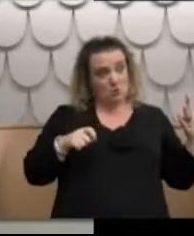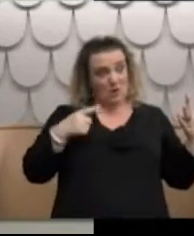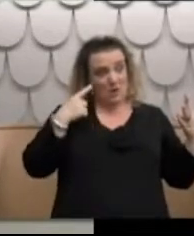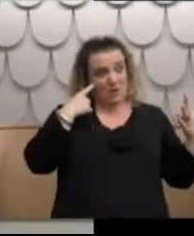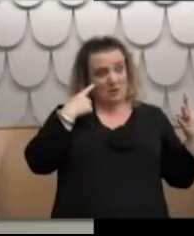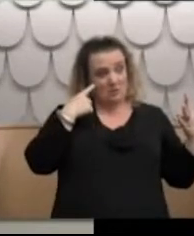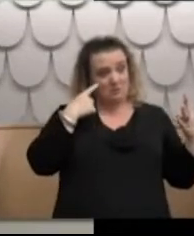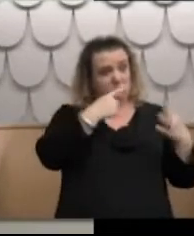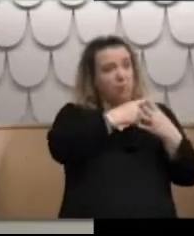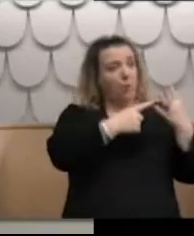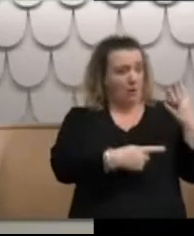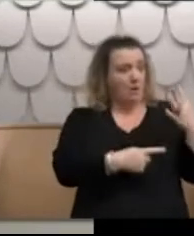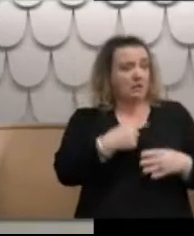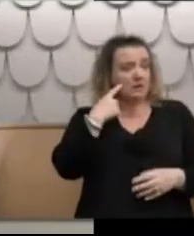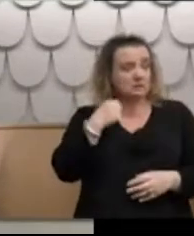out to be four.